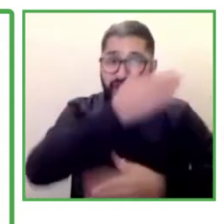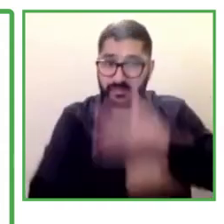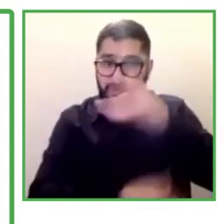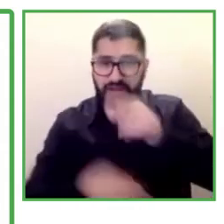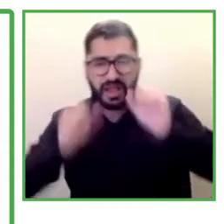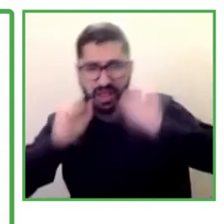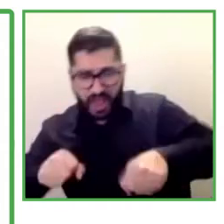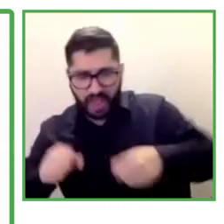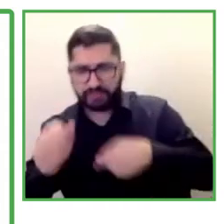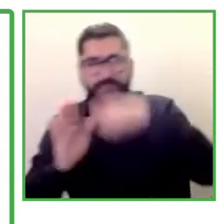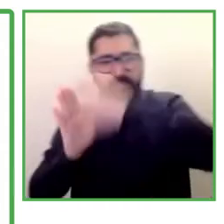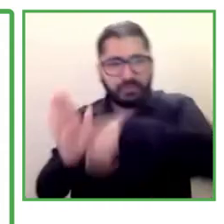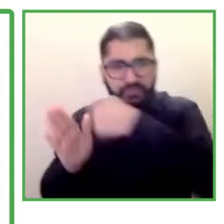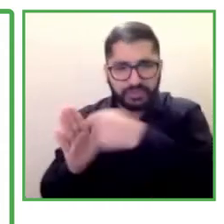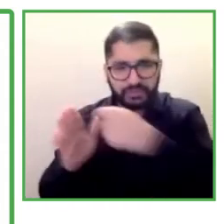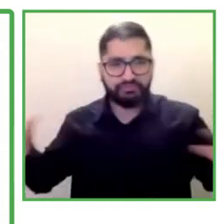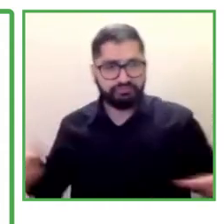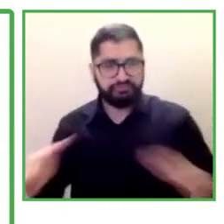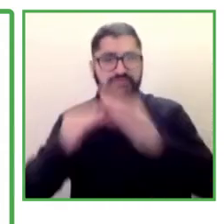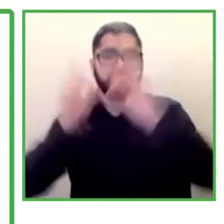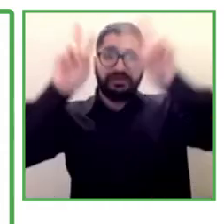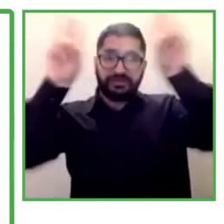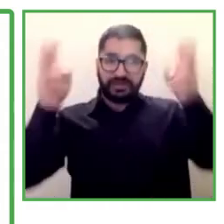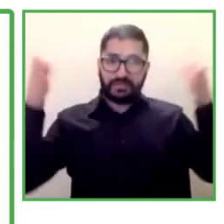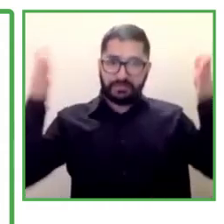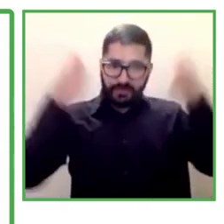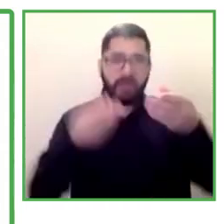topic. So thank you very much, Alejandra. Go ahead.